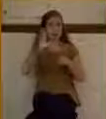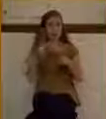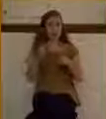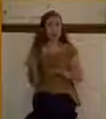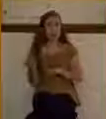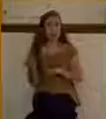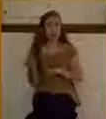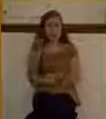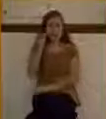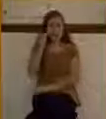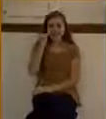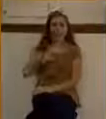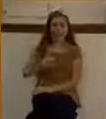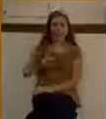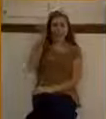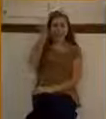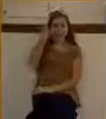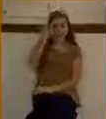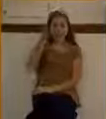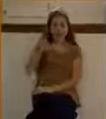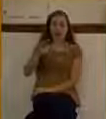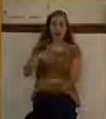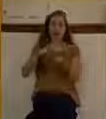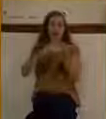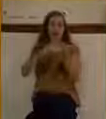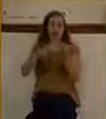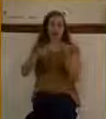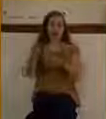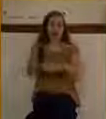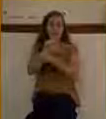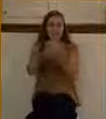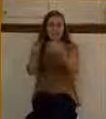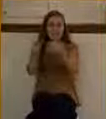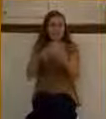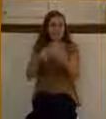somewhere, I was going to die at that place, I wouldn't be in a hurry to get there.